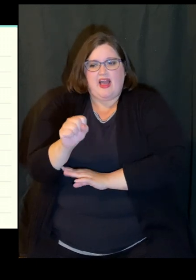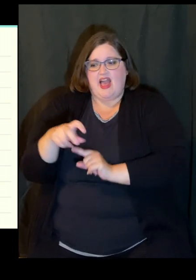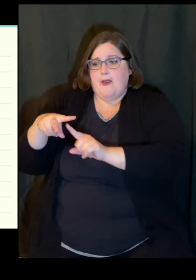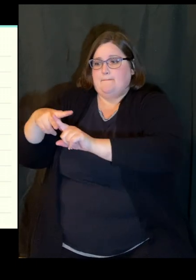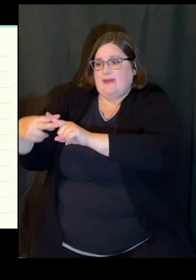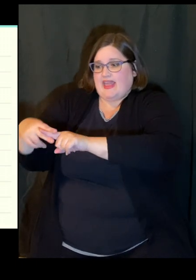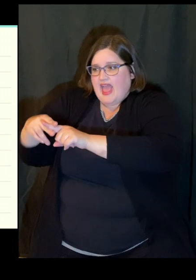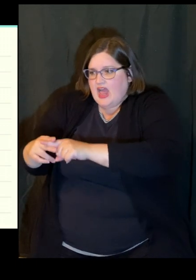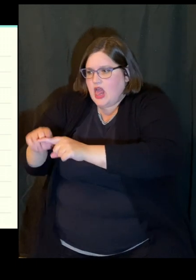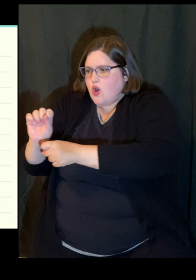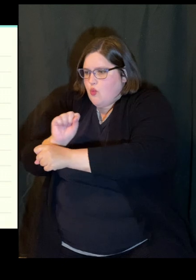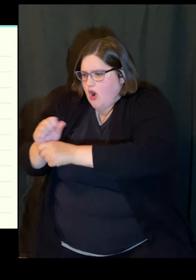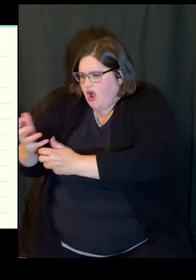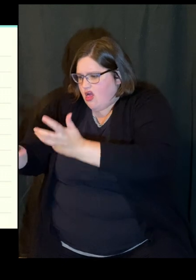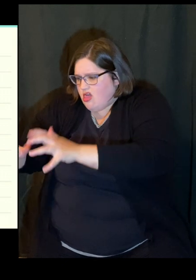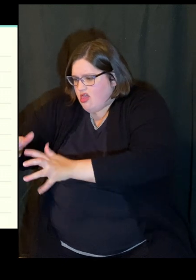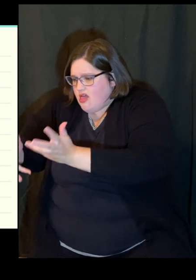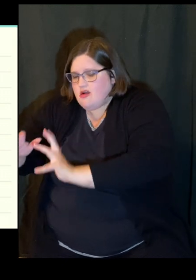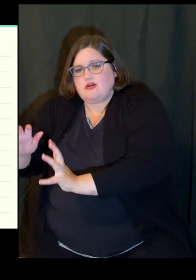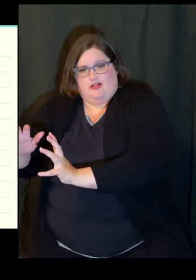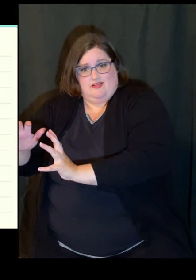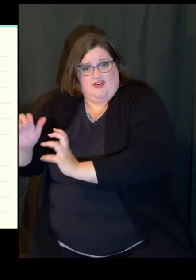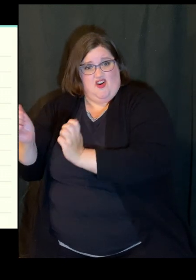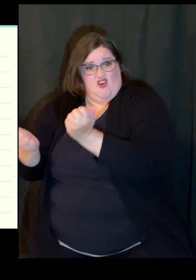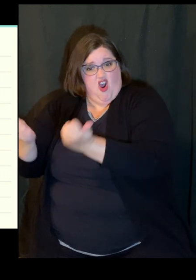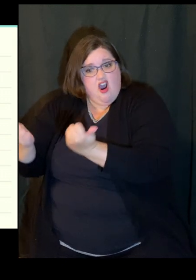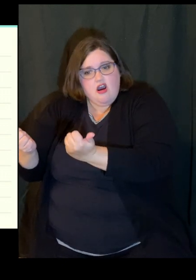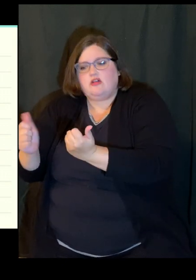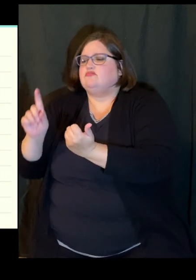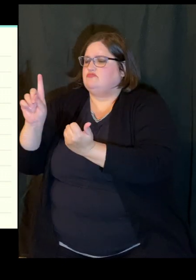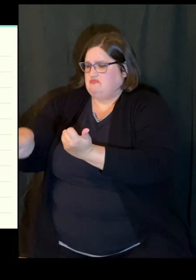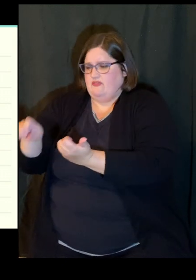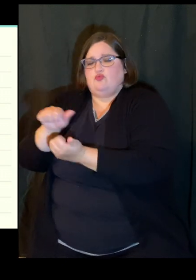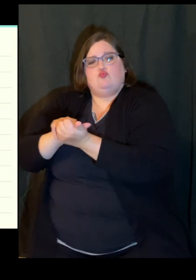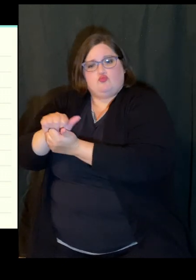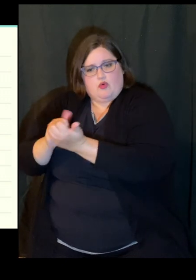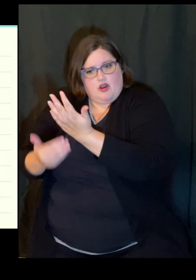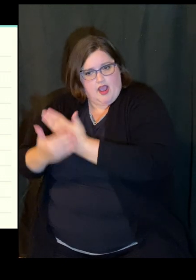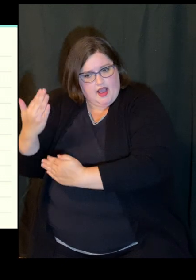cars. People who work with money need to wash their hands, too.